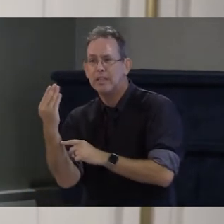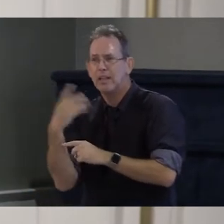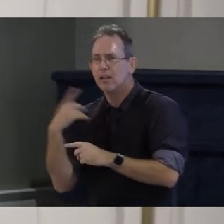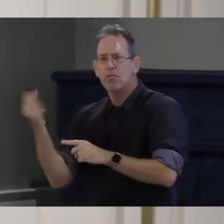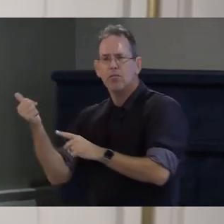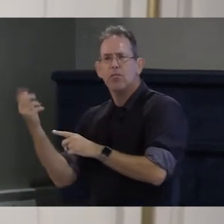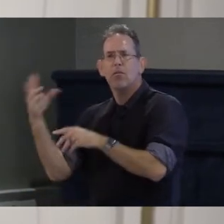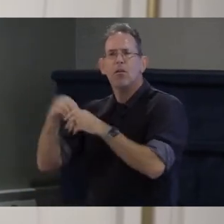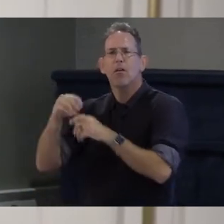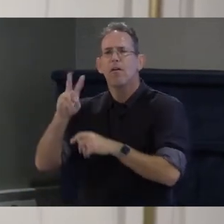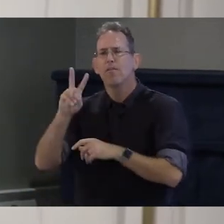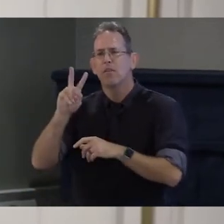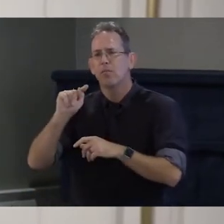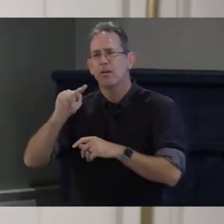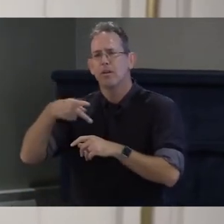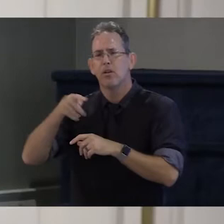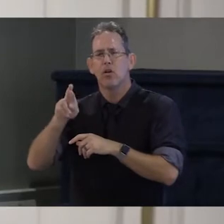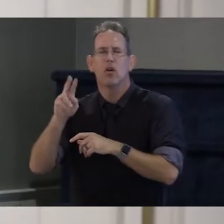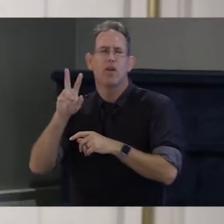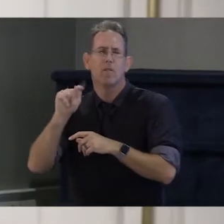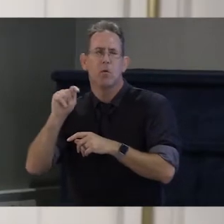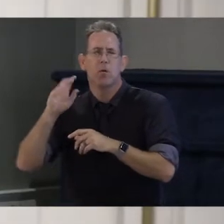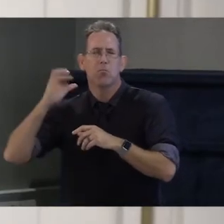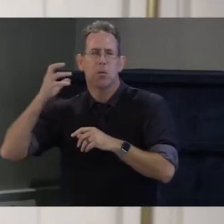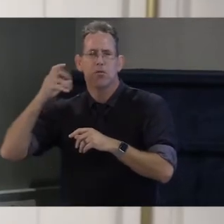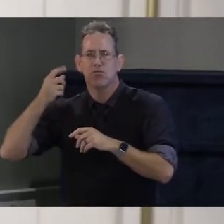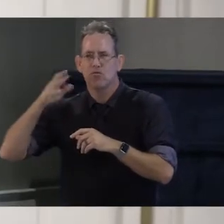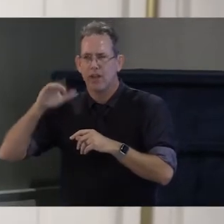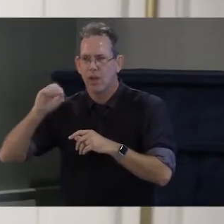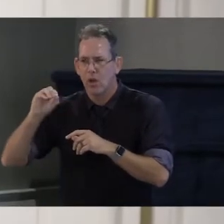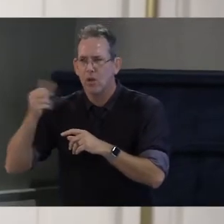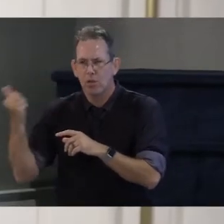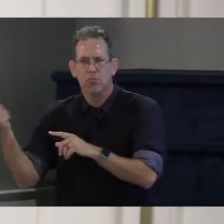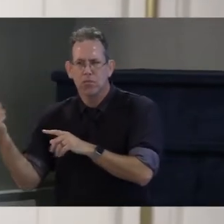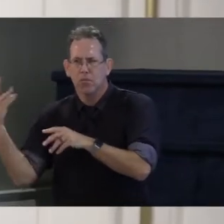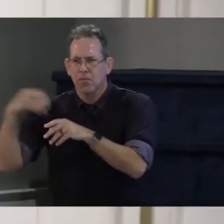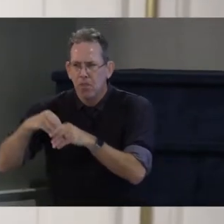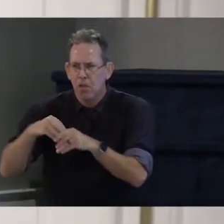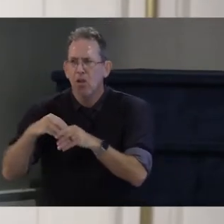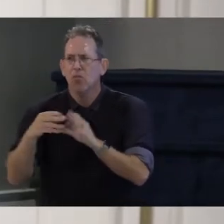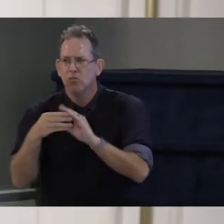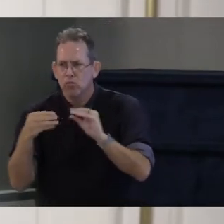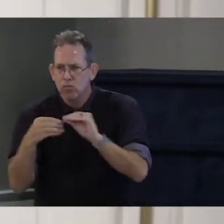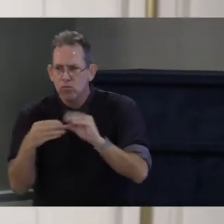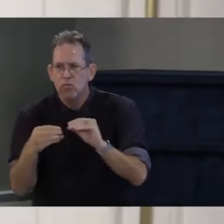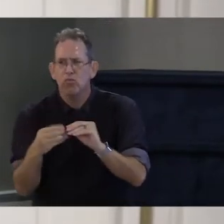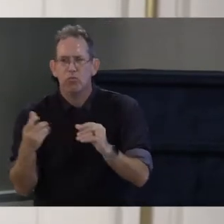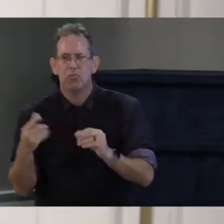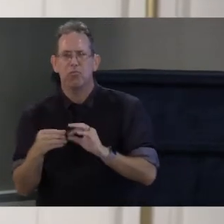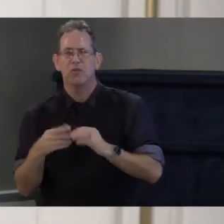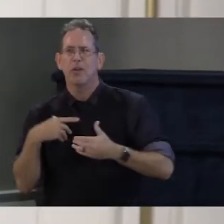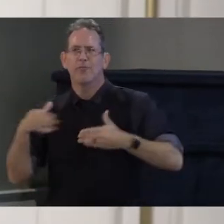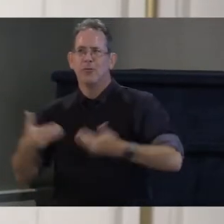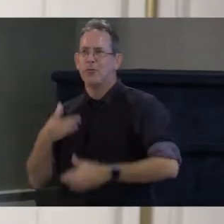politics Peter lives in Worcester with his wife and two dogs please help me in welcoming our moderator Peter Hirschfield